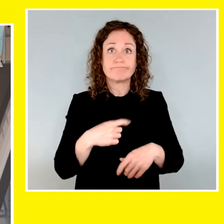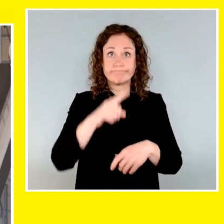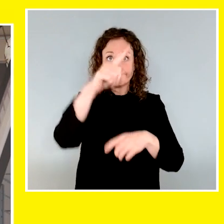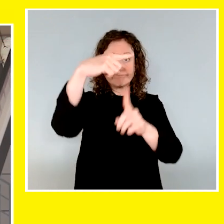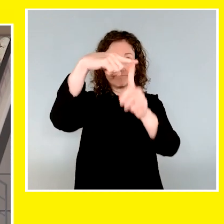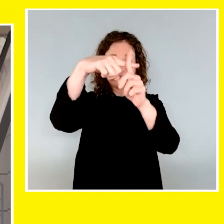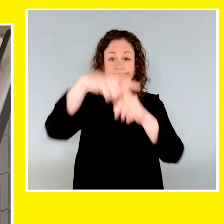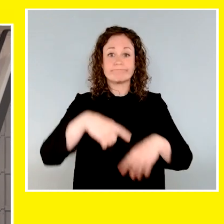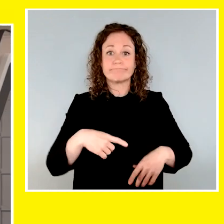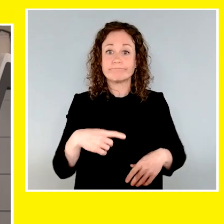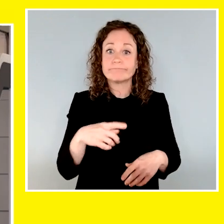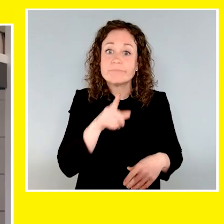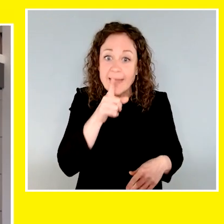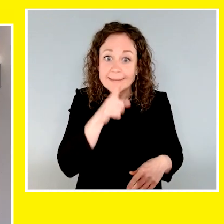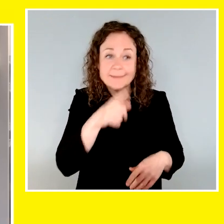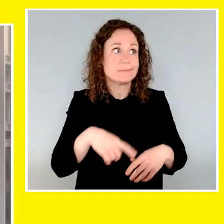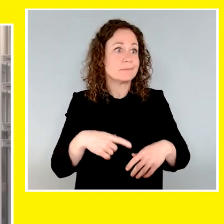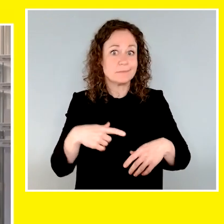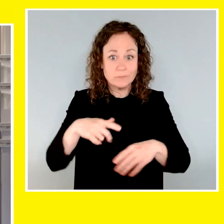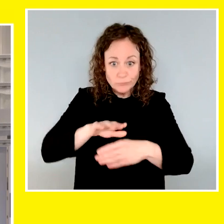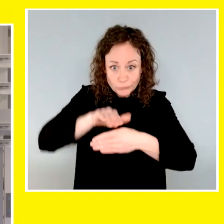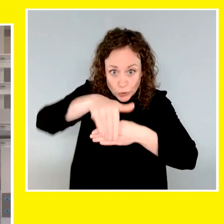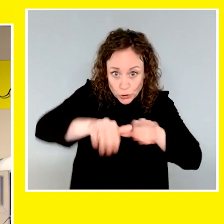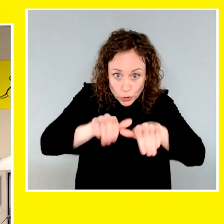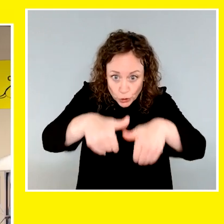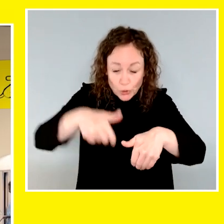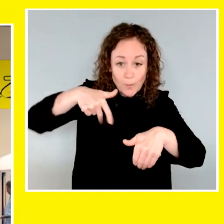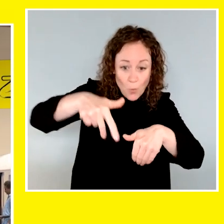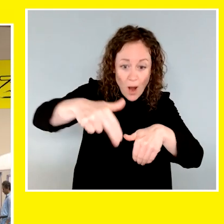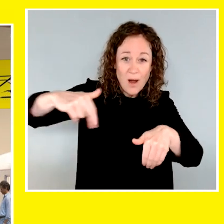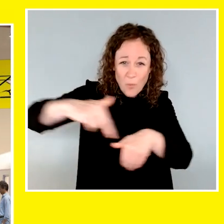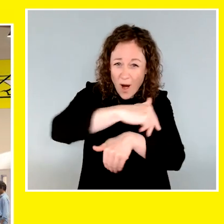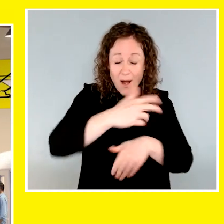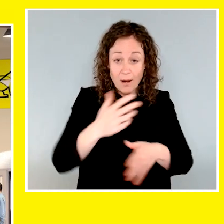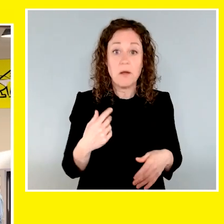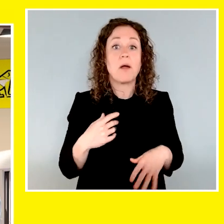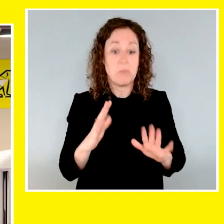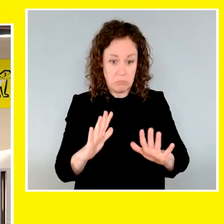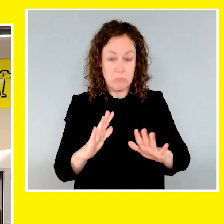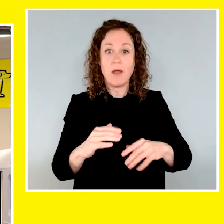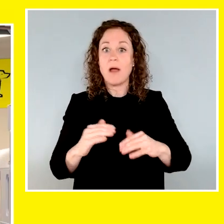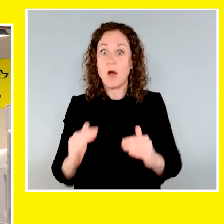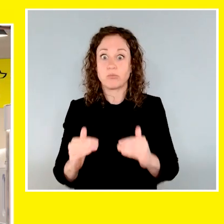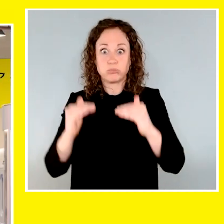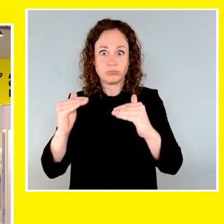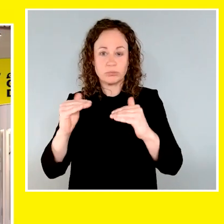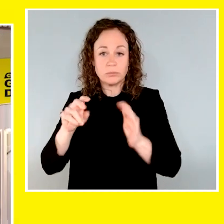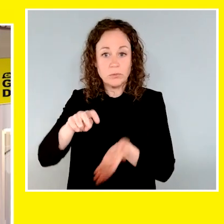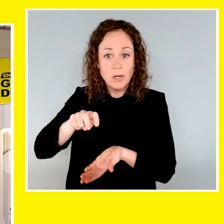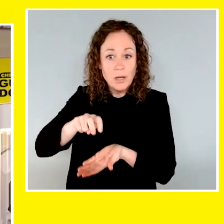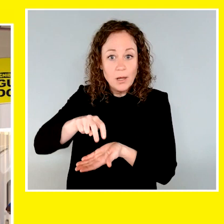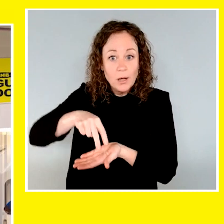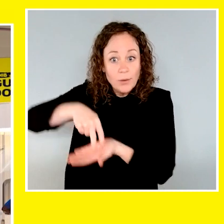and sidewalks. There are also areas for our future guide dogs to test out more challenging elements, like escalators and